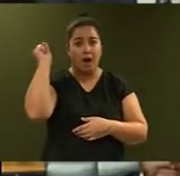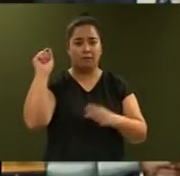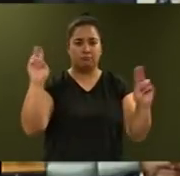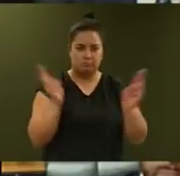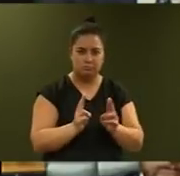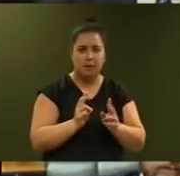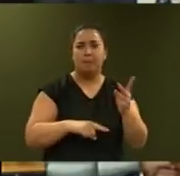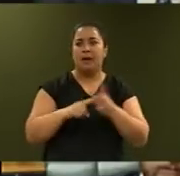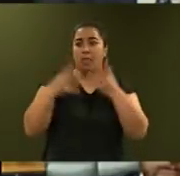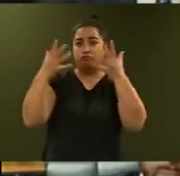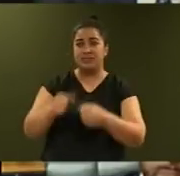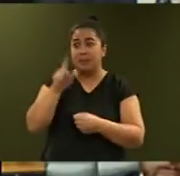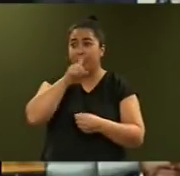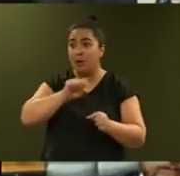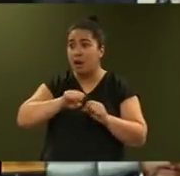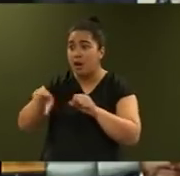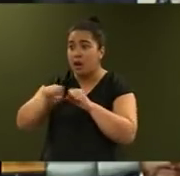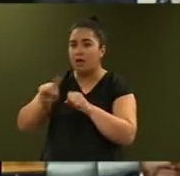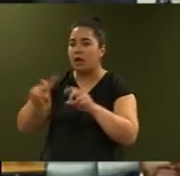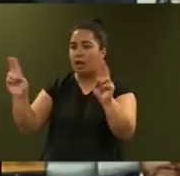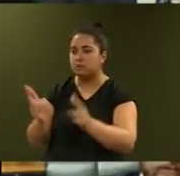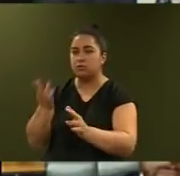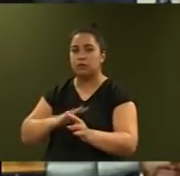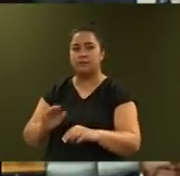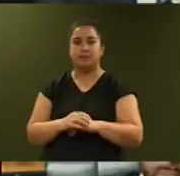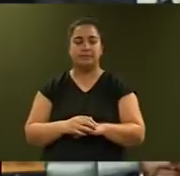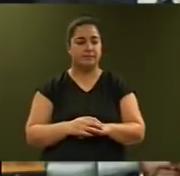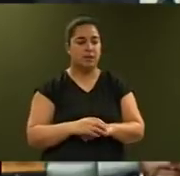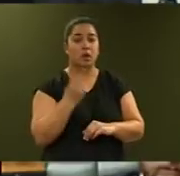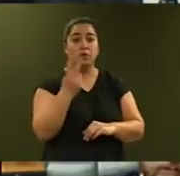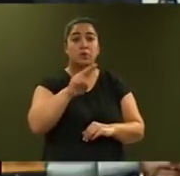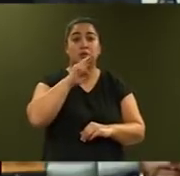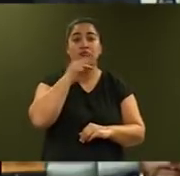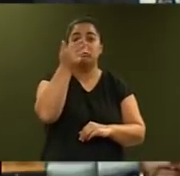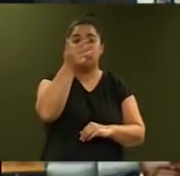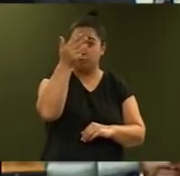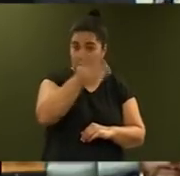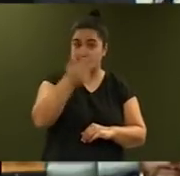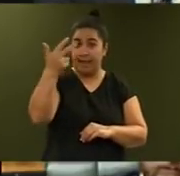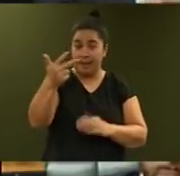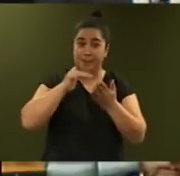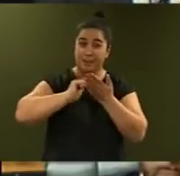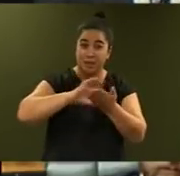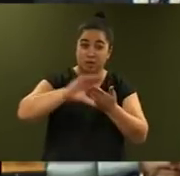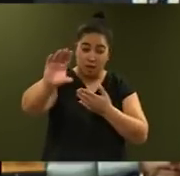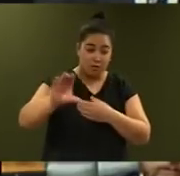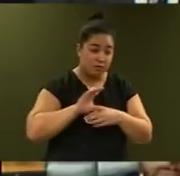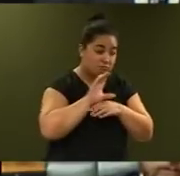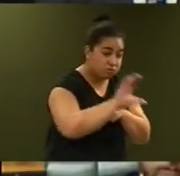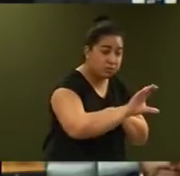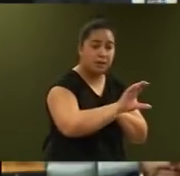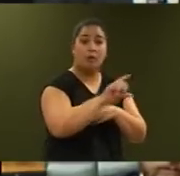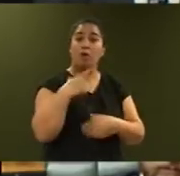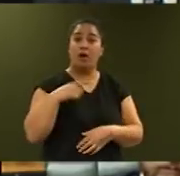prison population. We are increasing the police budget by $298.8 million over four years so we can recruit